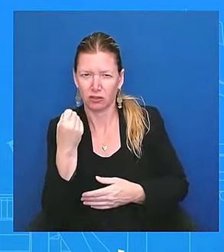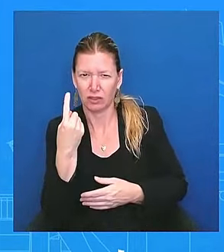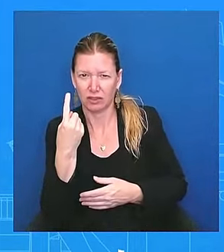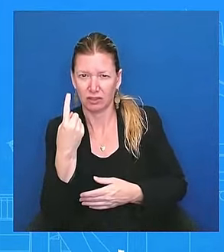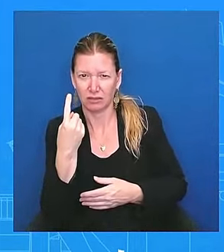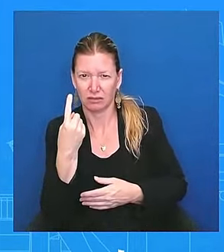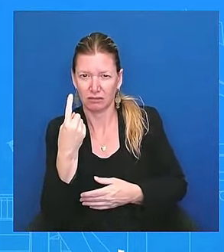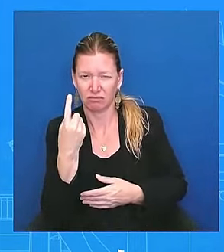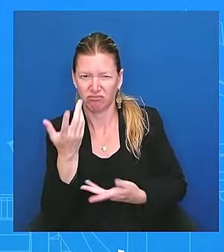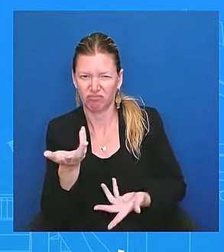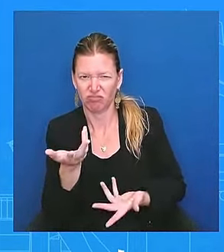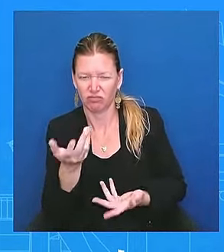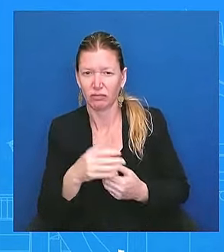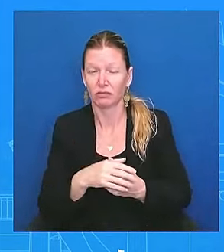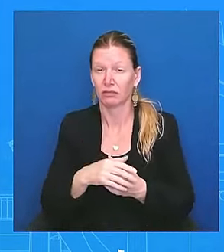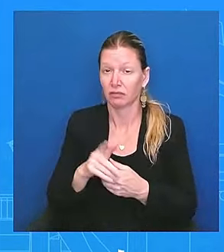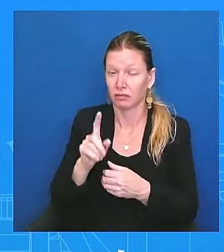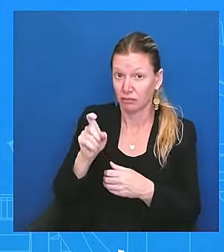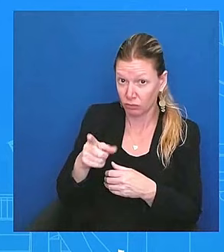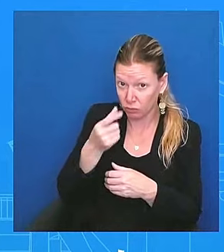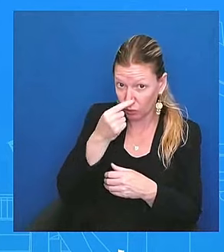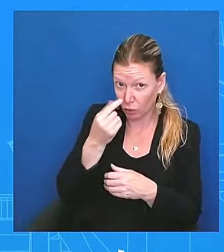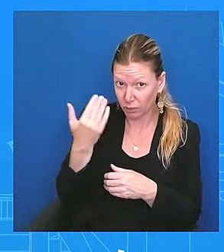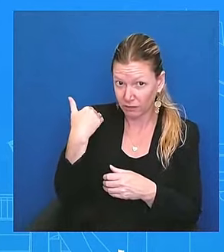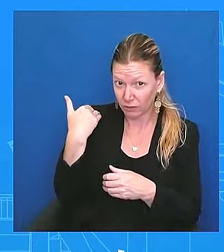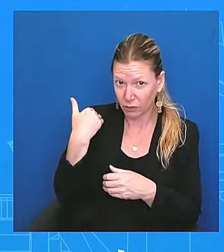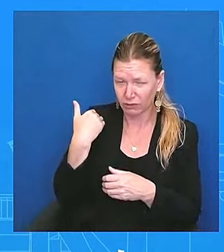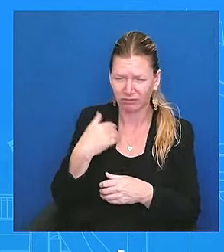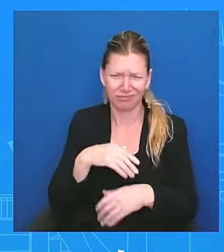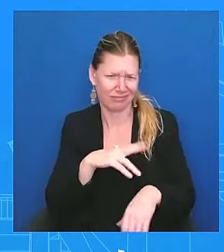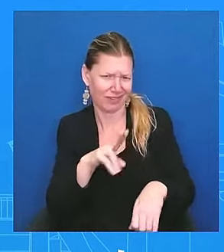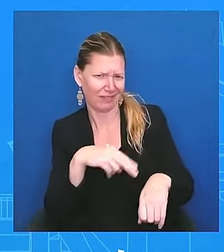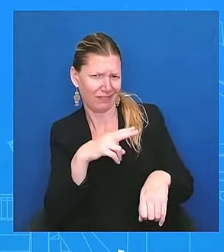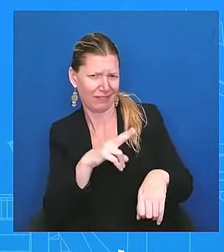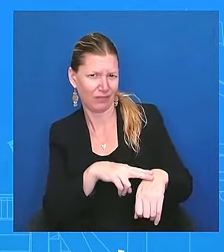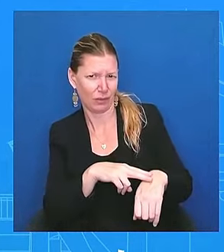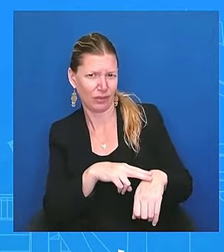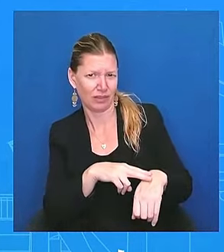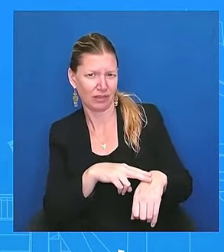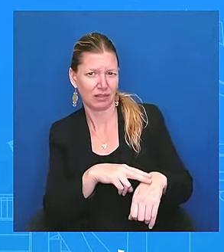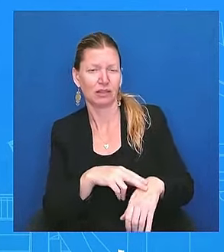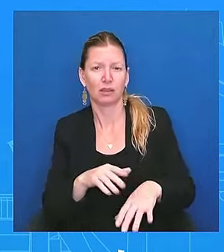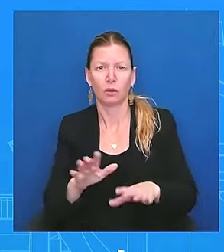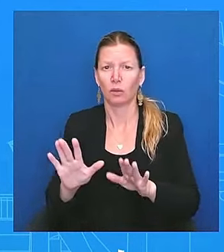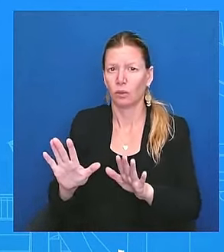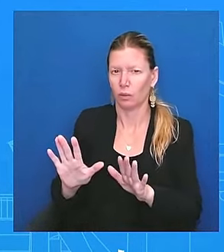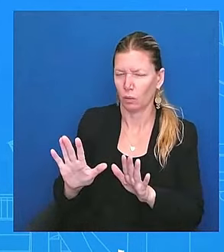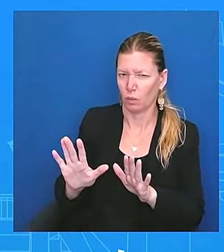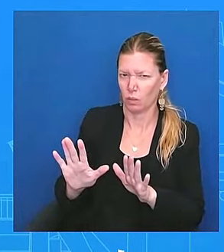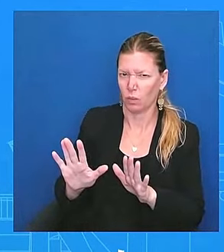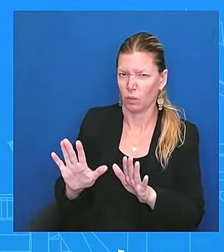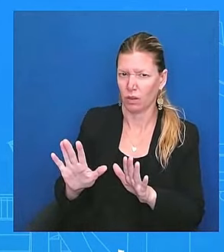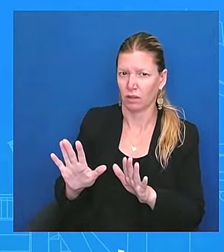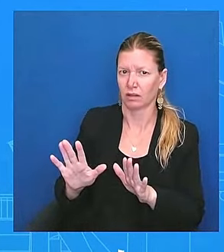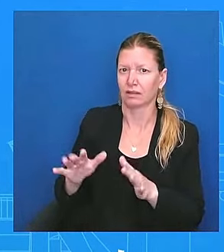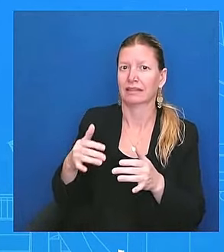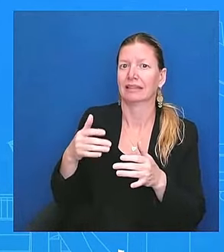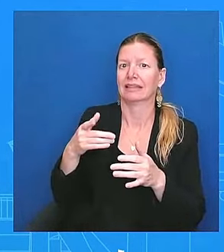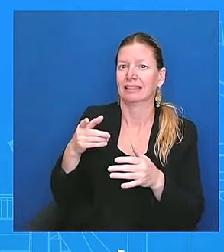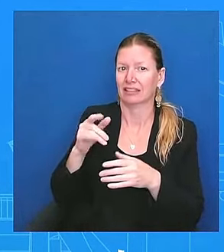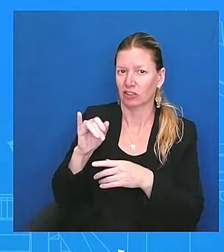Let's be very, let's be. 12 days after he returned, though. But you also blamed jet lag yesterday. Hold on a second. There's a cold.